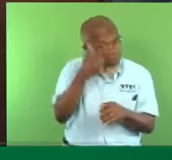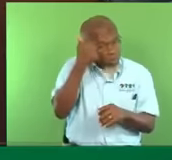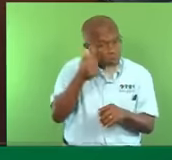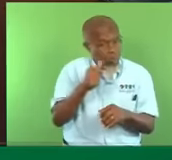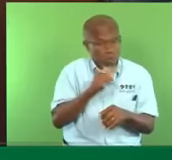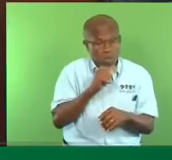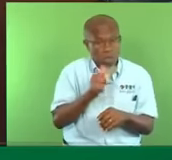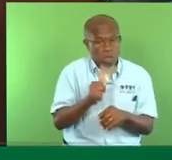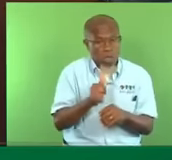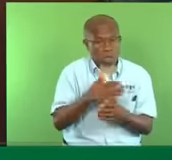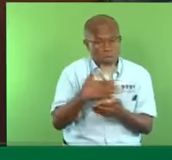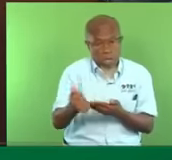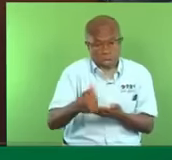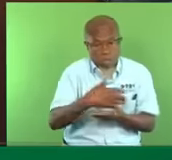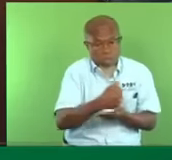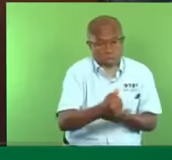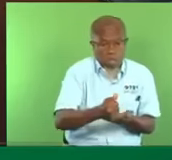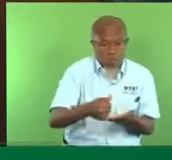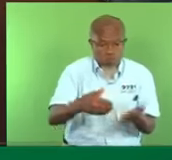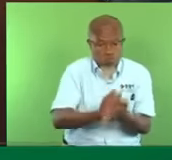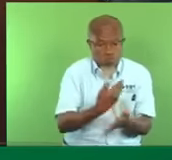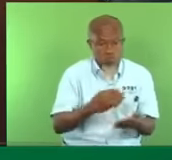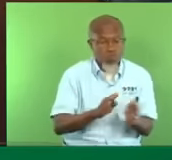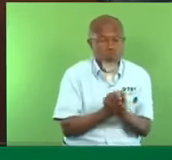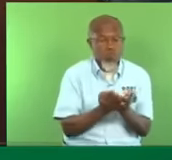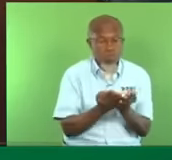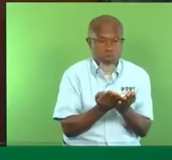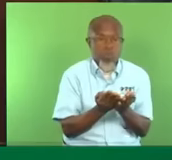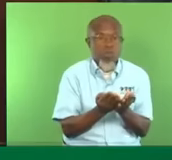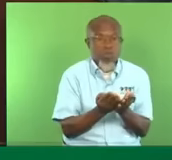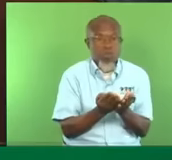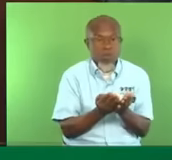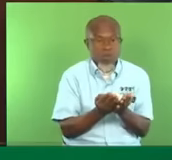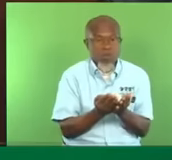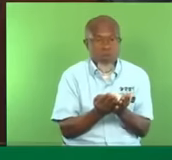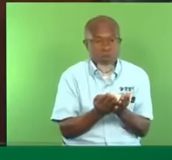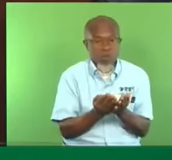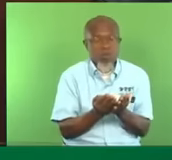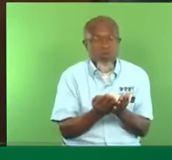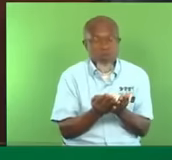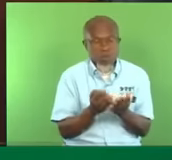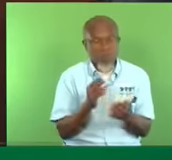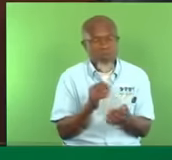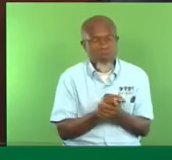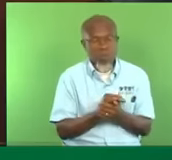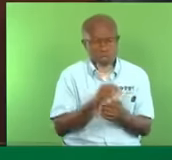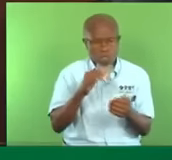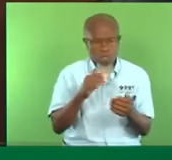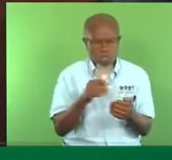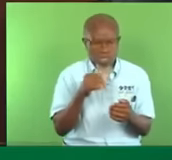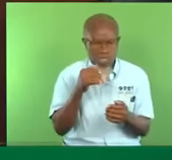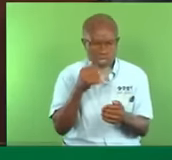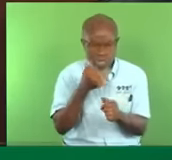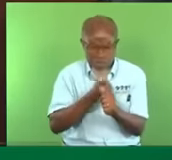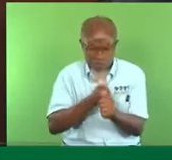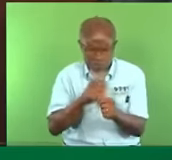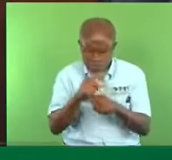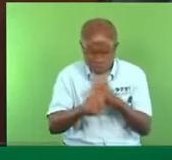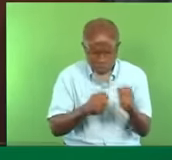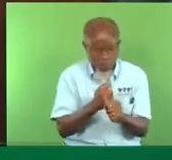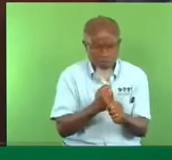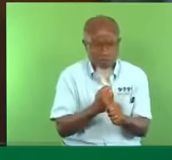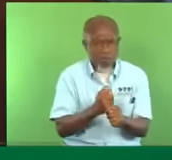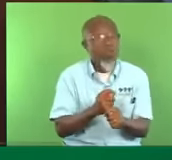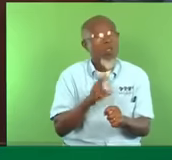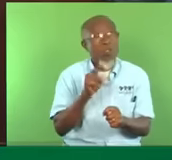pick up that. And everybody say book grant on the other side. They pong the desk. think one of them broke down a desk somewhere. They're punging when they hear school grant. School